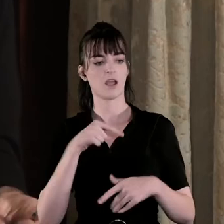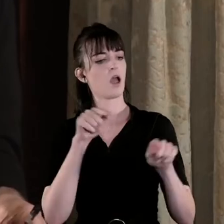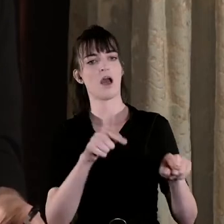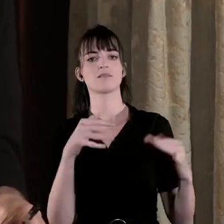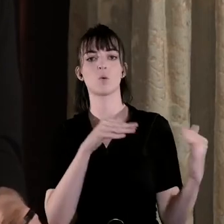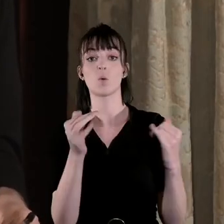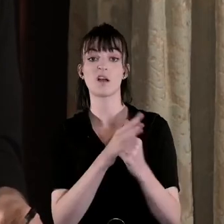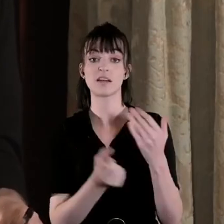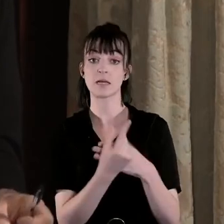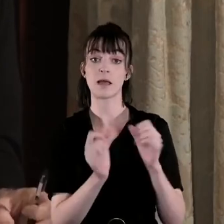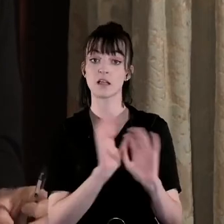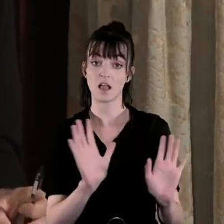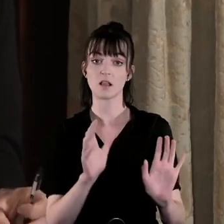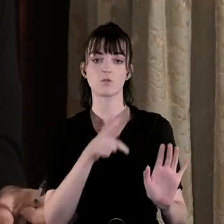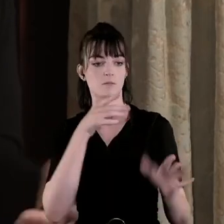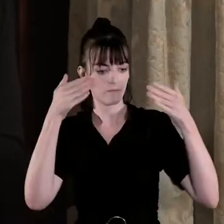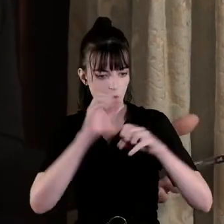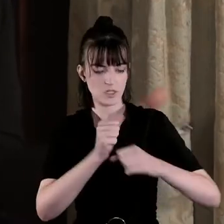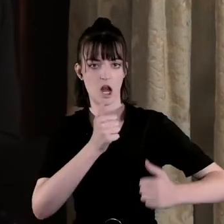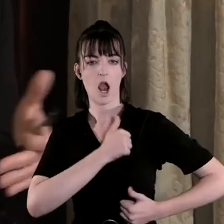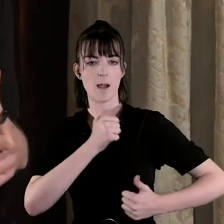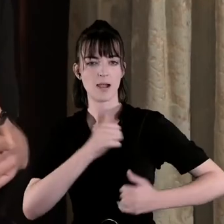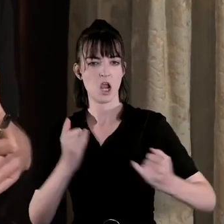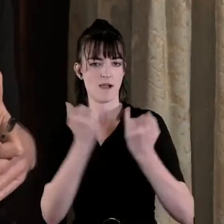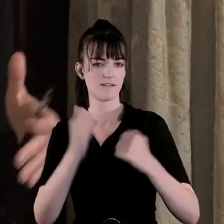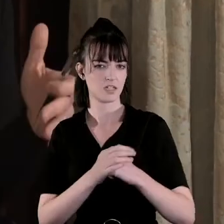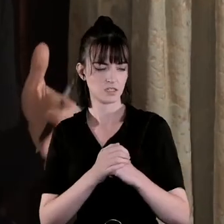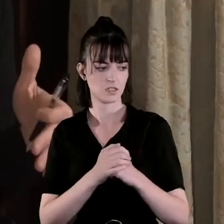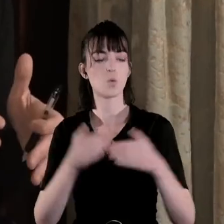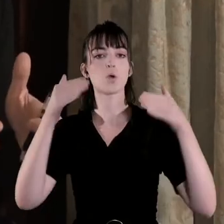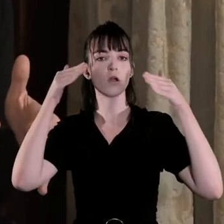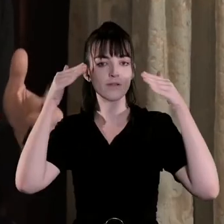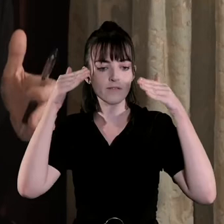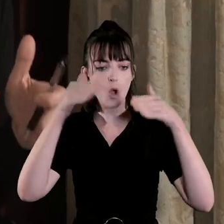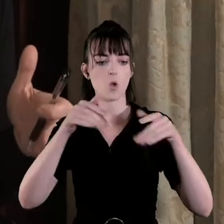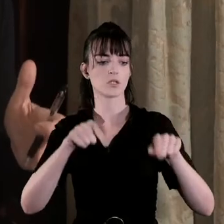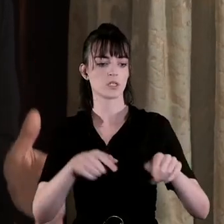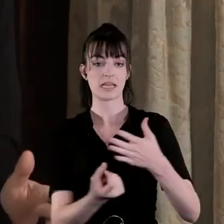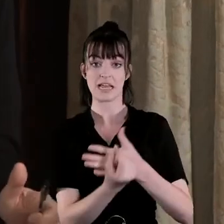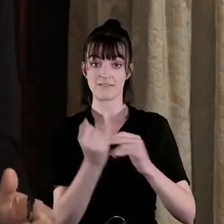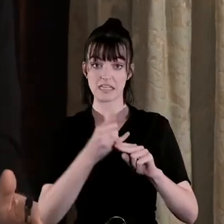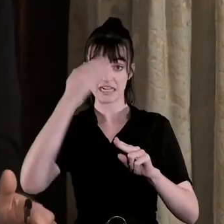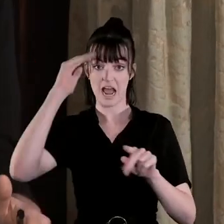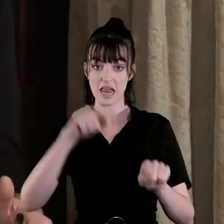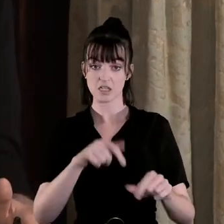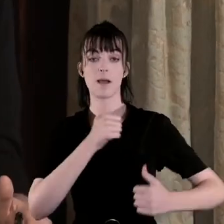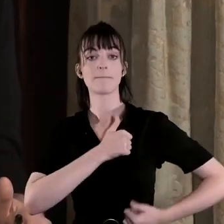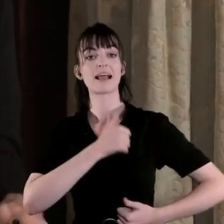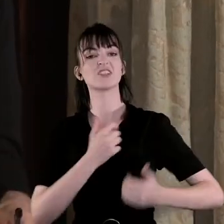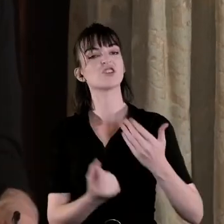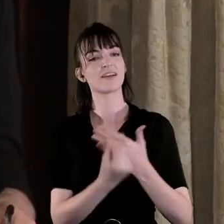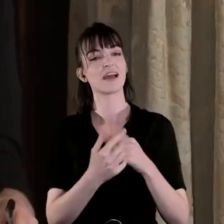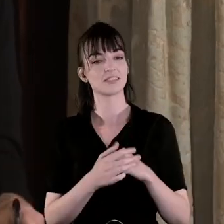of a military conflict and so our gaze is drawn to events within Ireland military events by and large